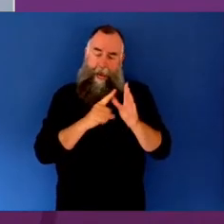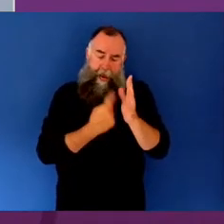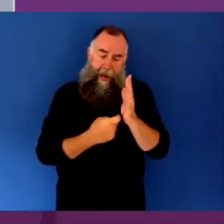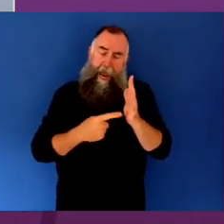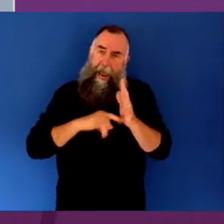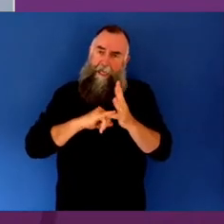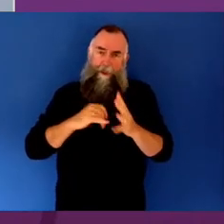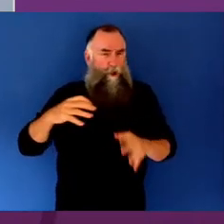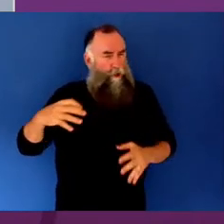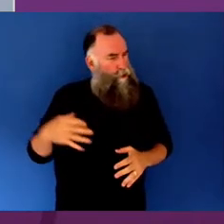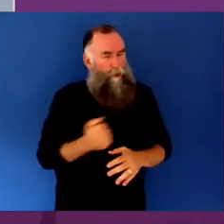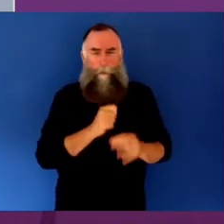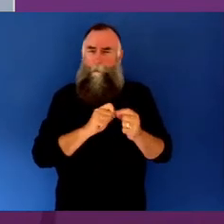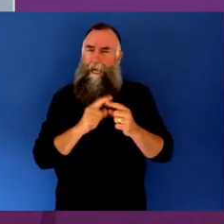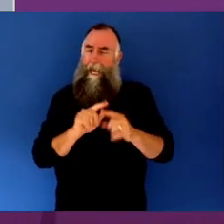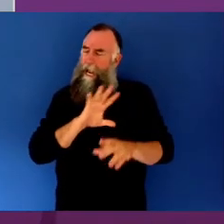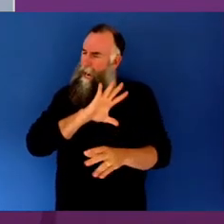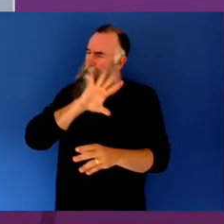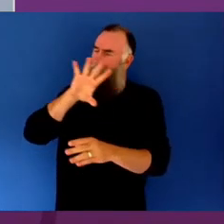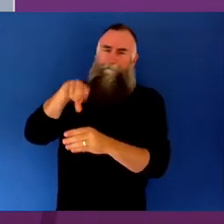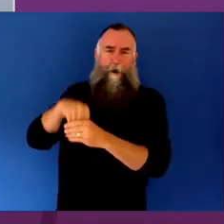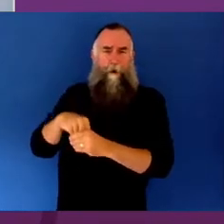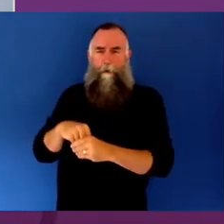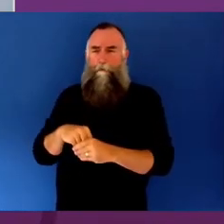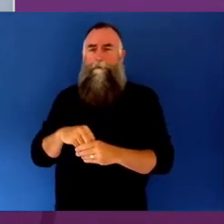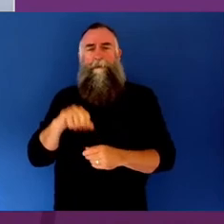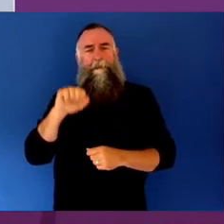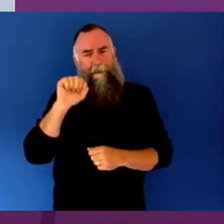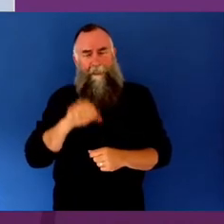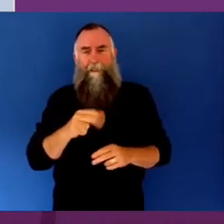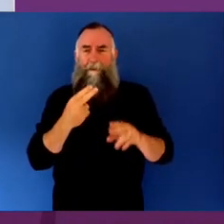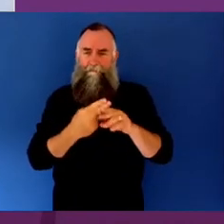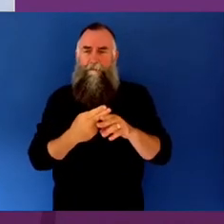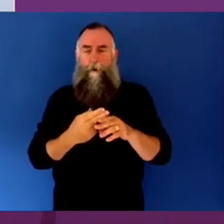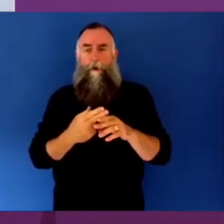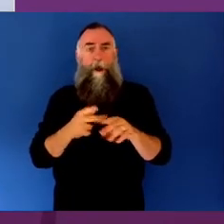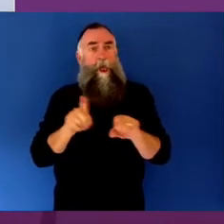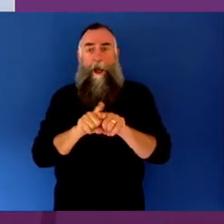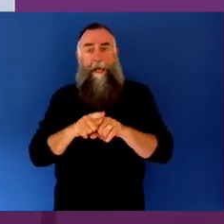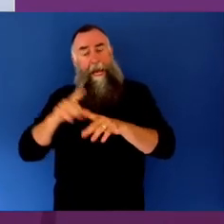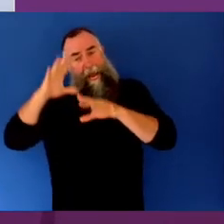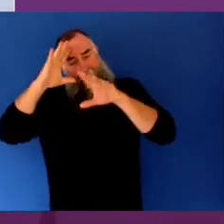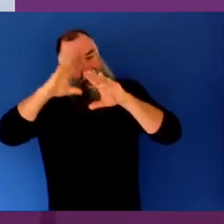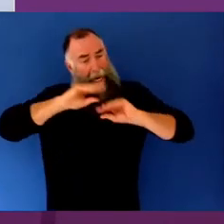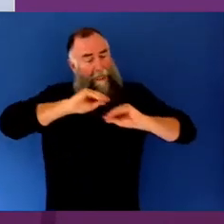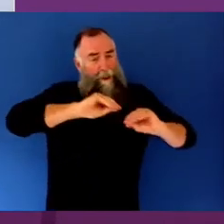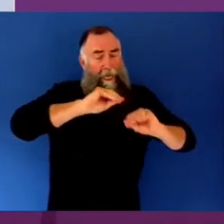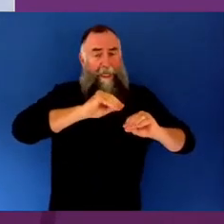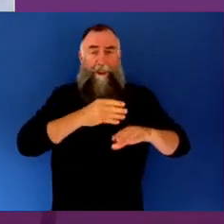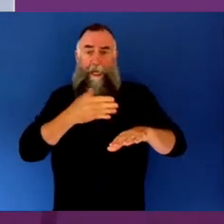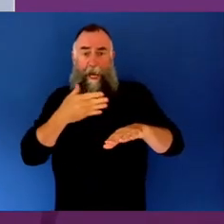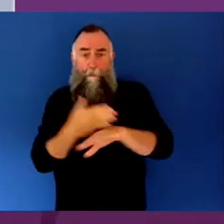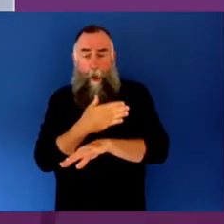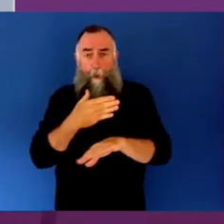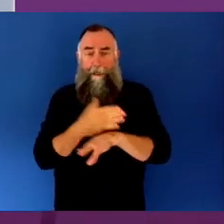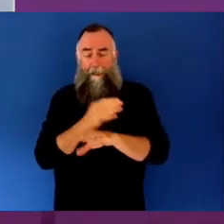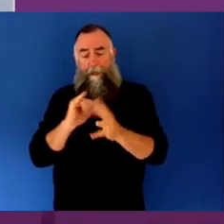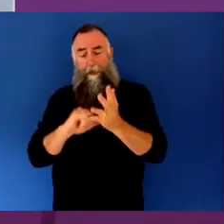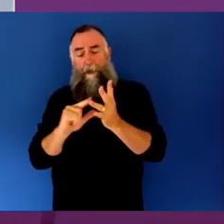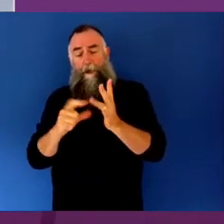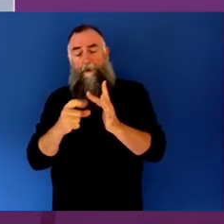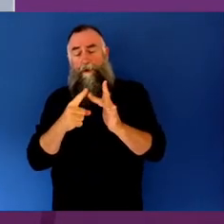that, of that holistic policy approach, just as in the same way that education, employment, social services and other sectors